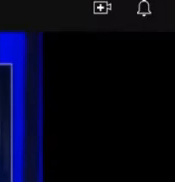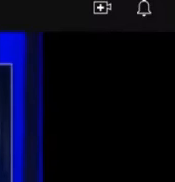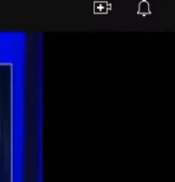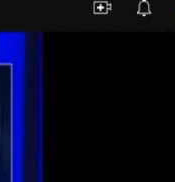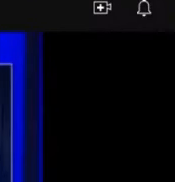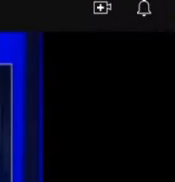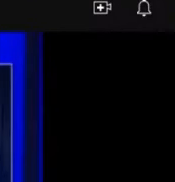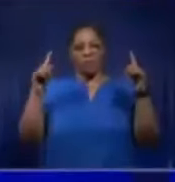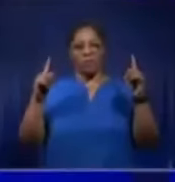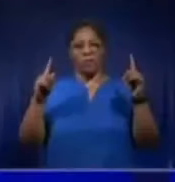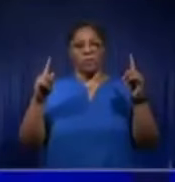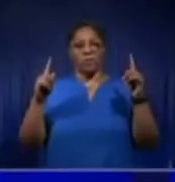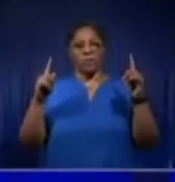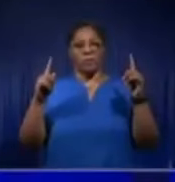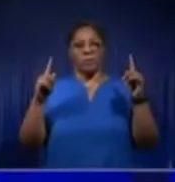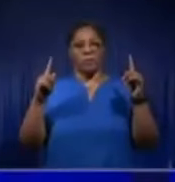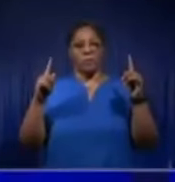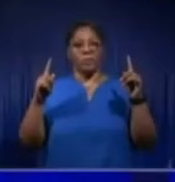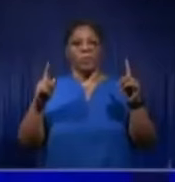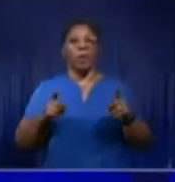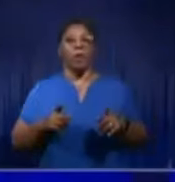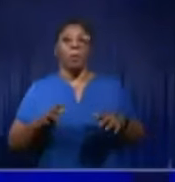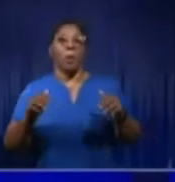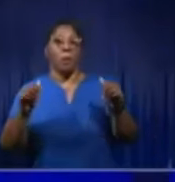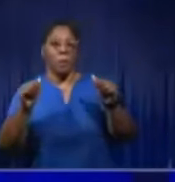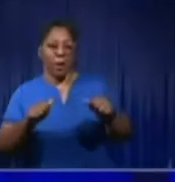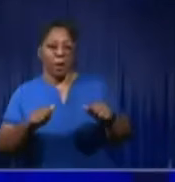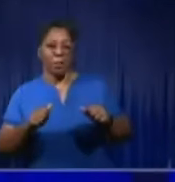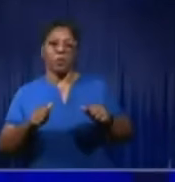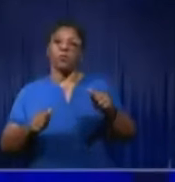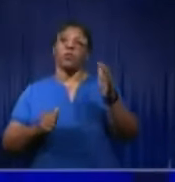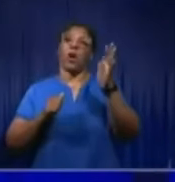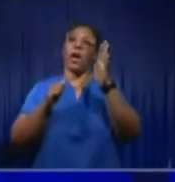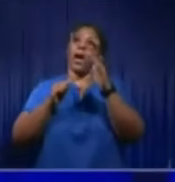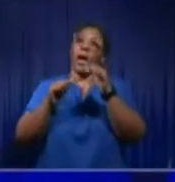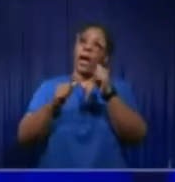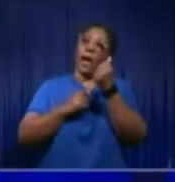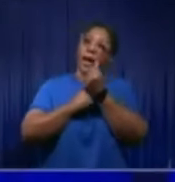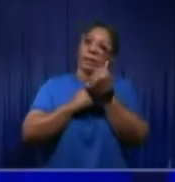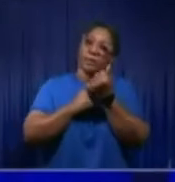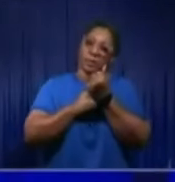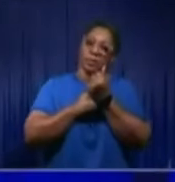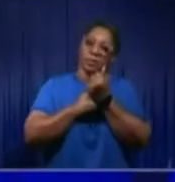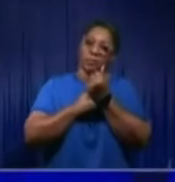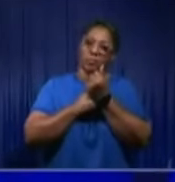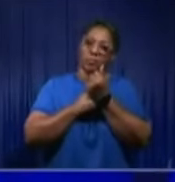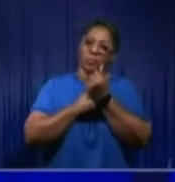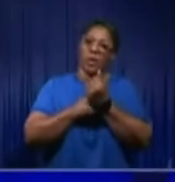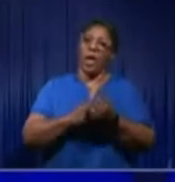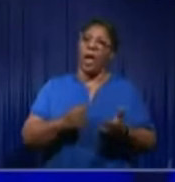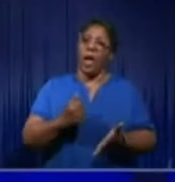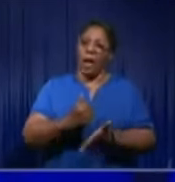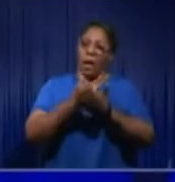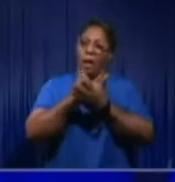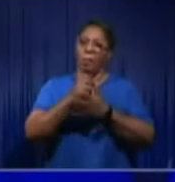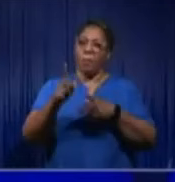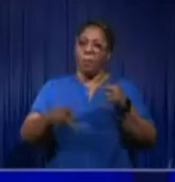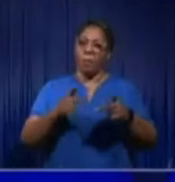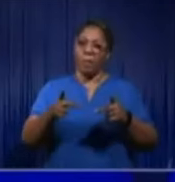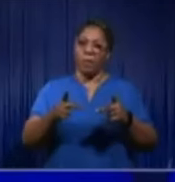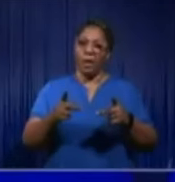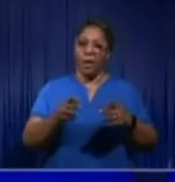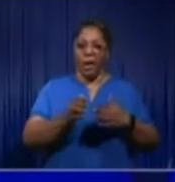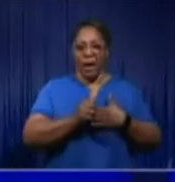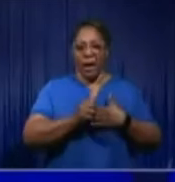that we are presented with. To be able to assist with legislation. To be able to help your people. And to guide them in the